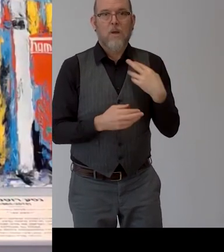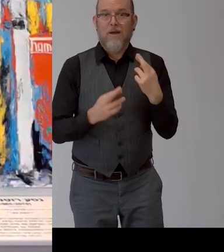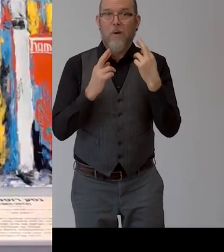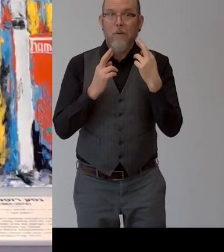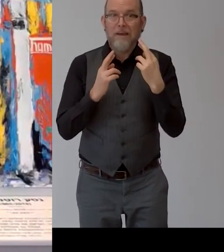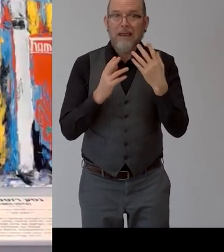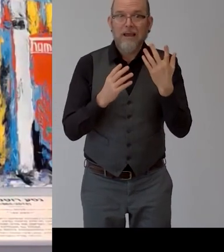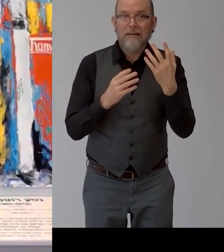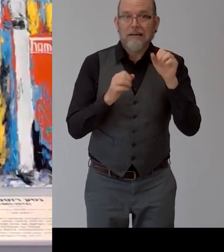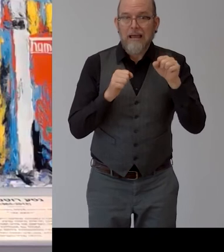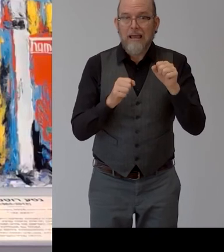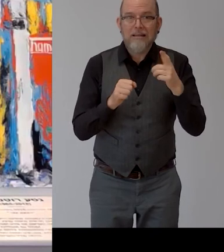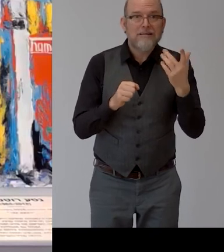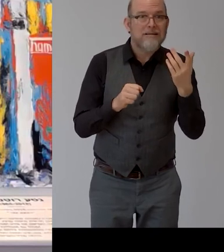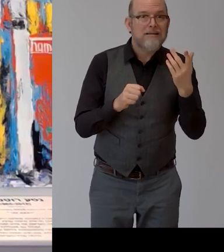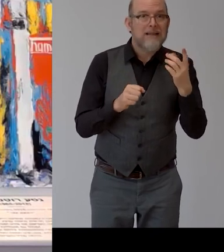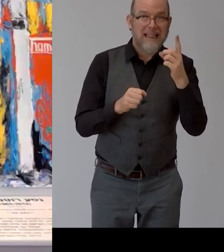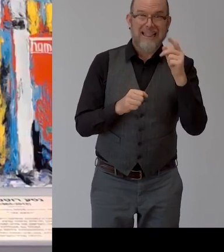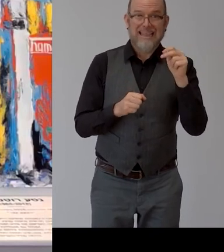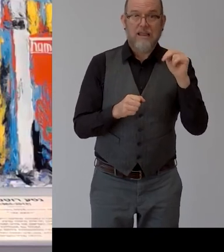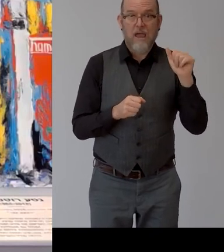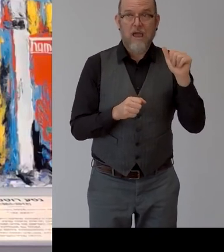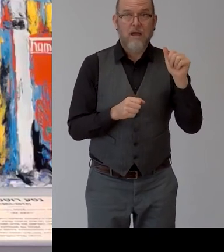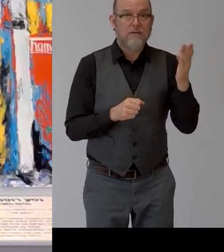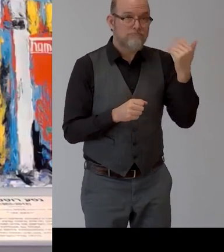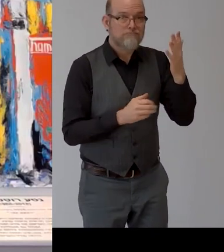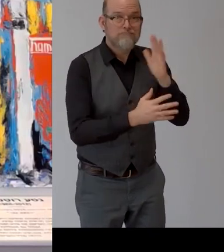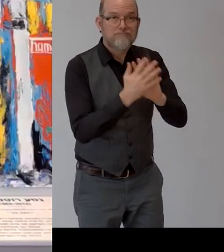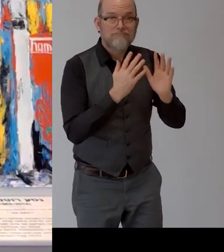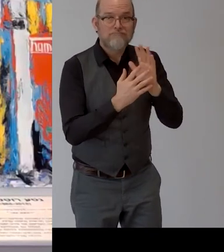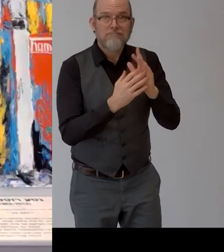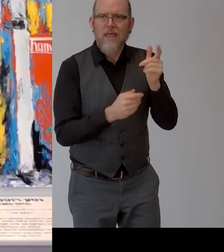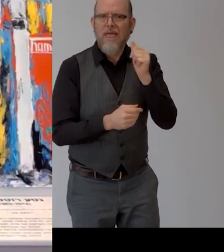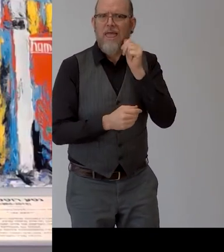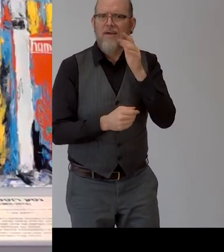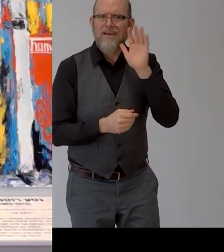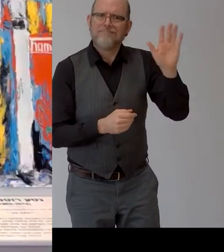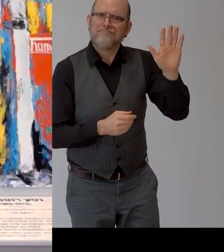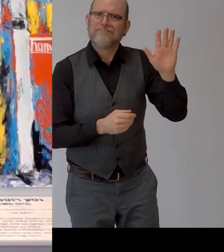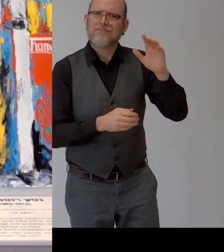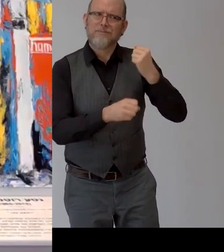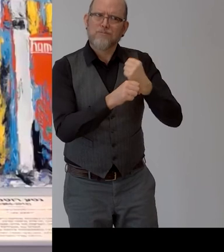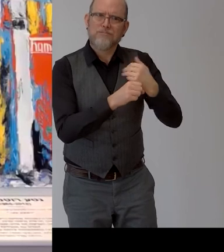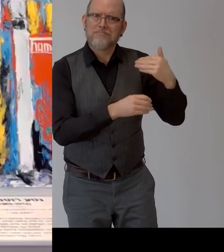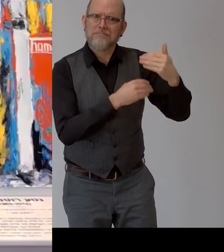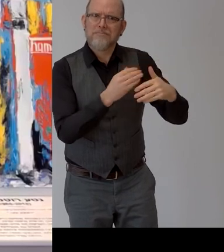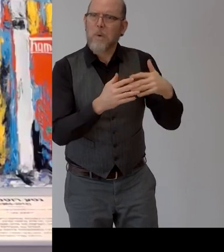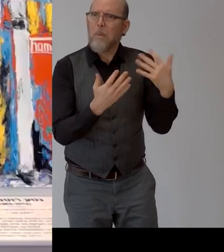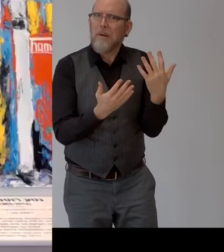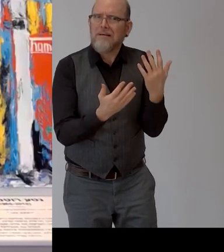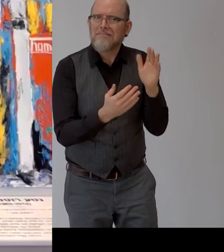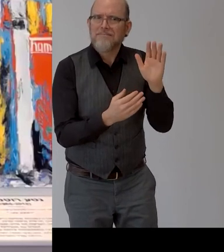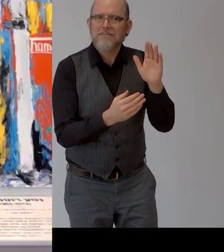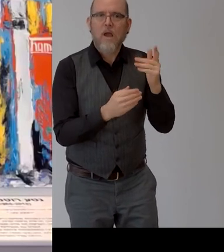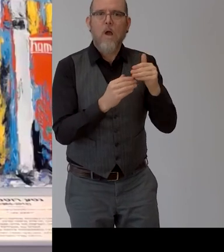not only about the day-to-day you know work oriented uh uh things but beyond work